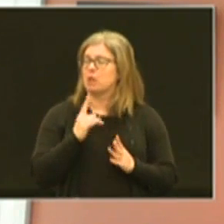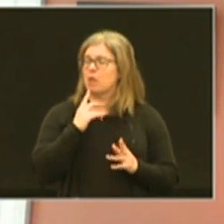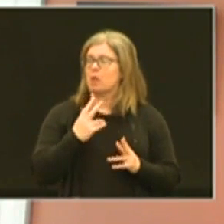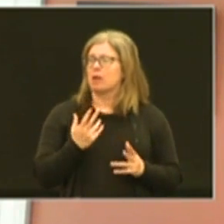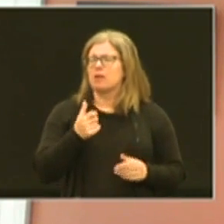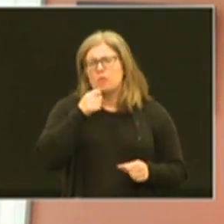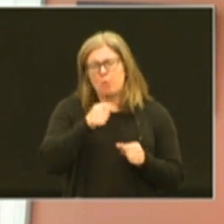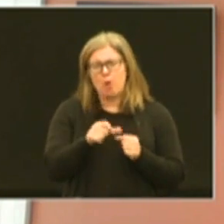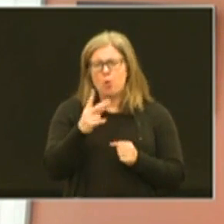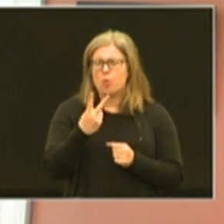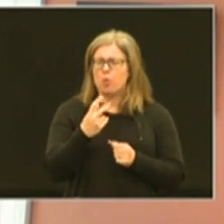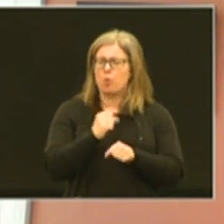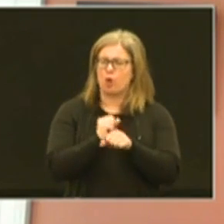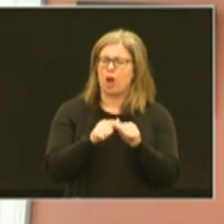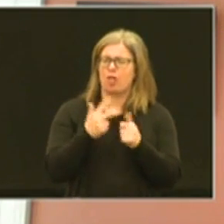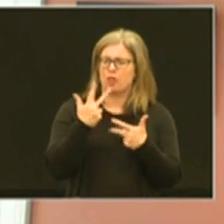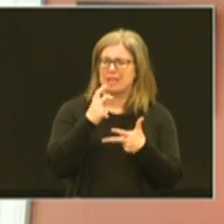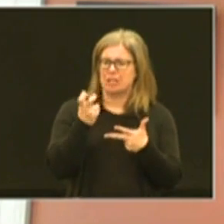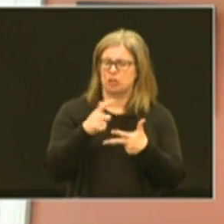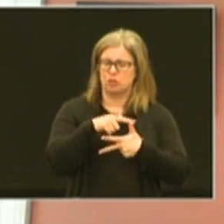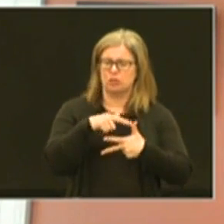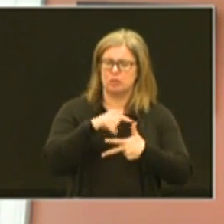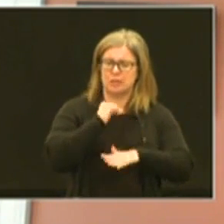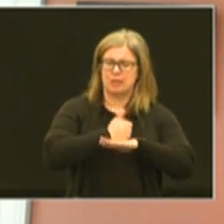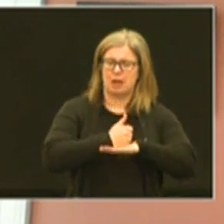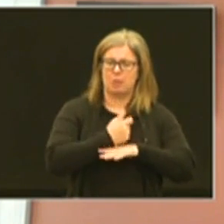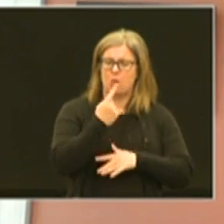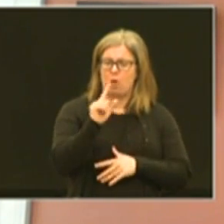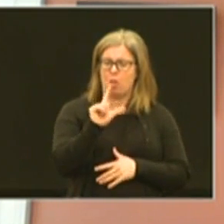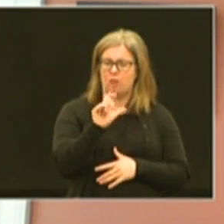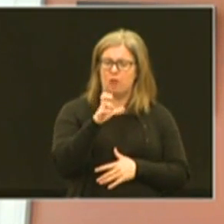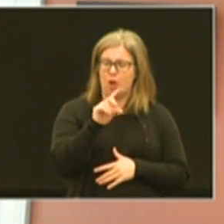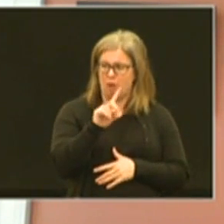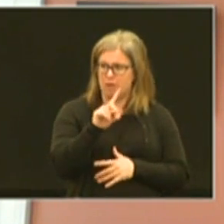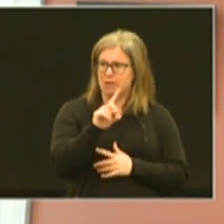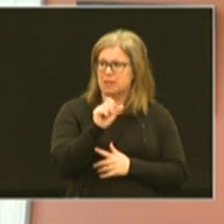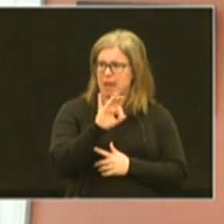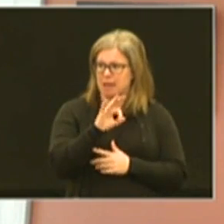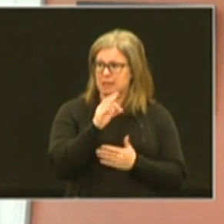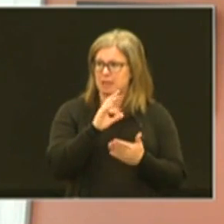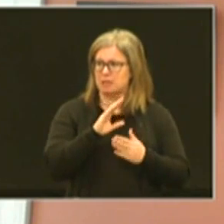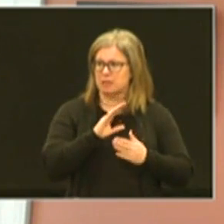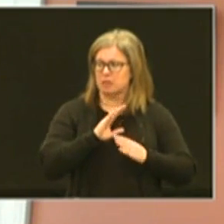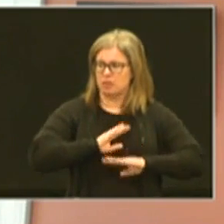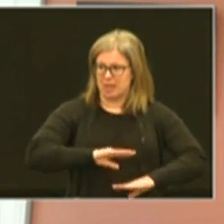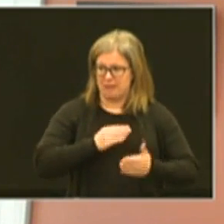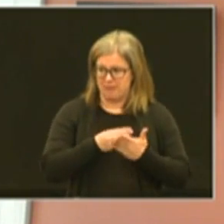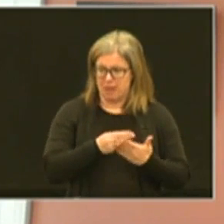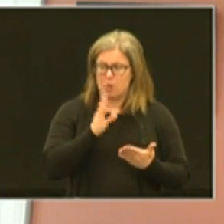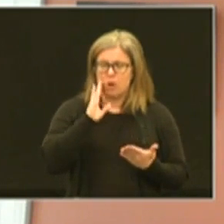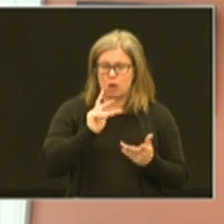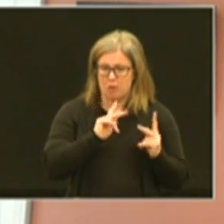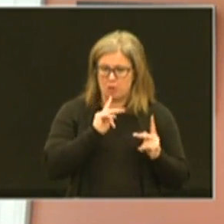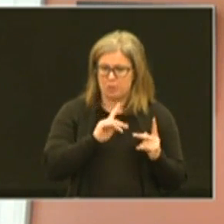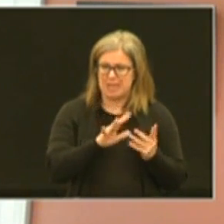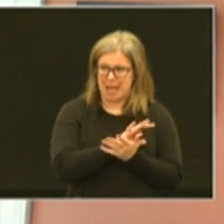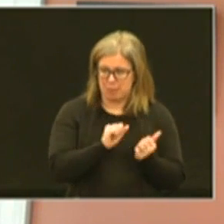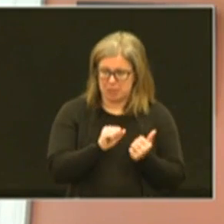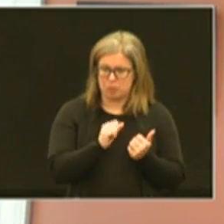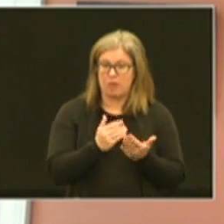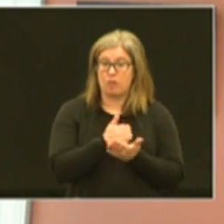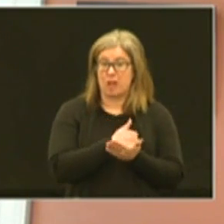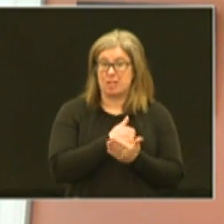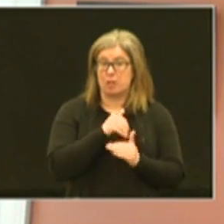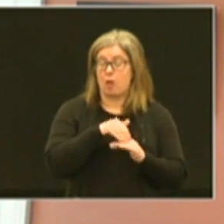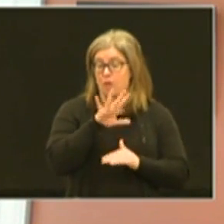recall we worked on three major issues one was to set up the one louisville covet 19 relief fund because we knew people would be damaged and we've